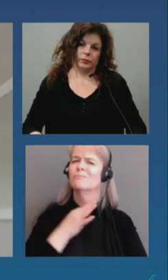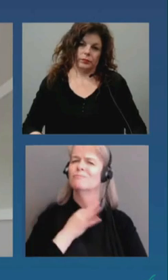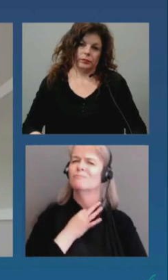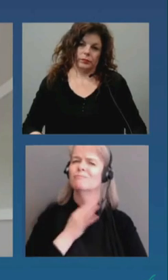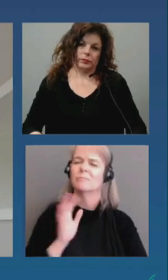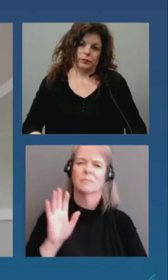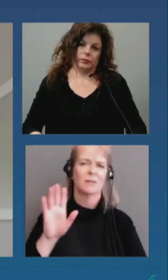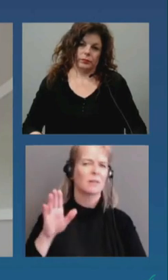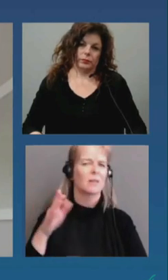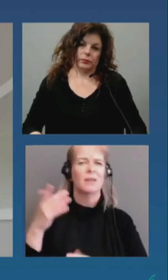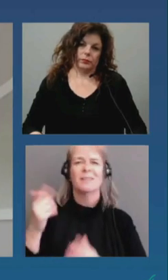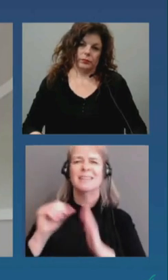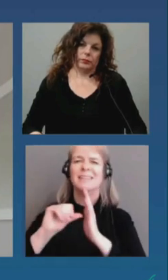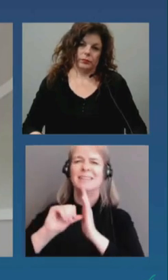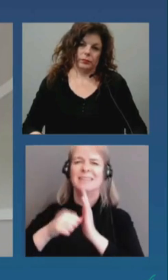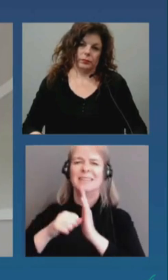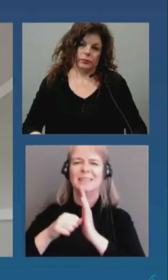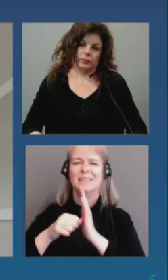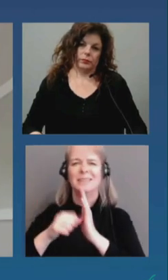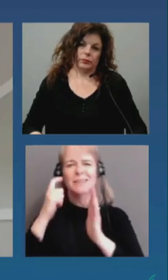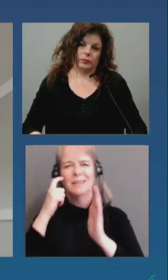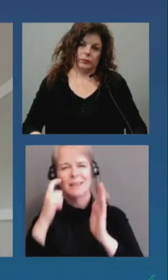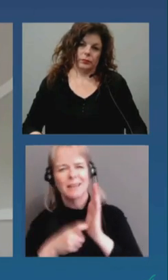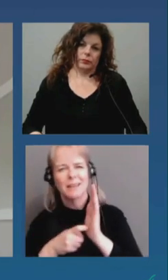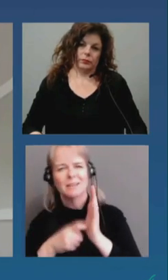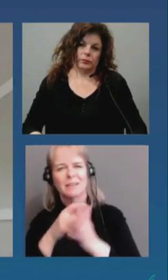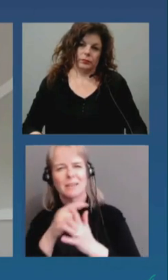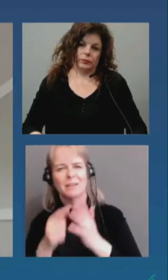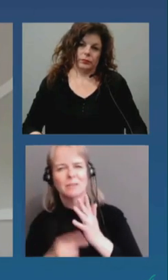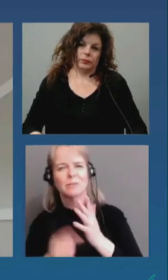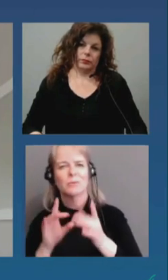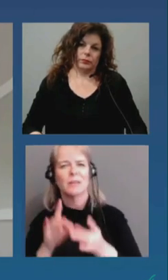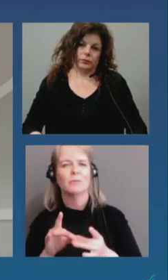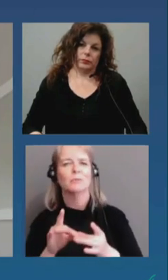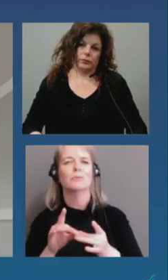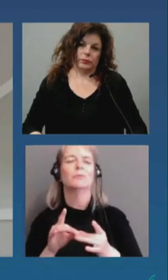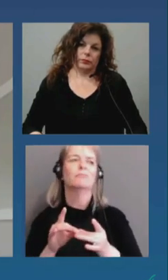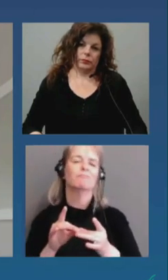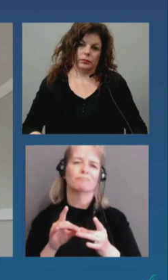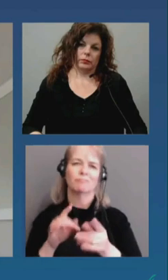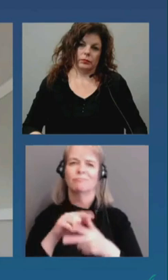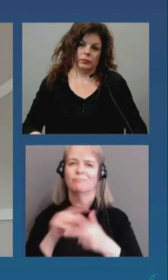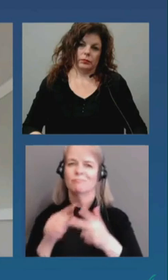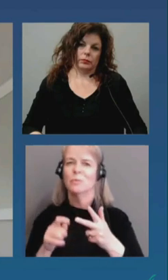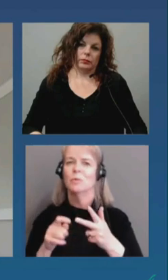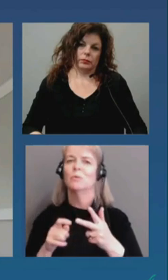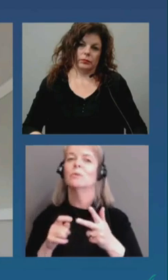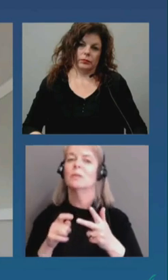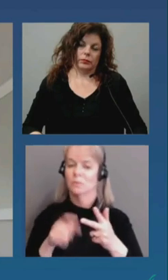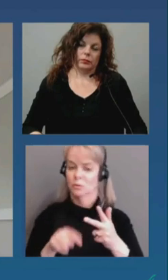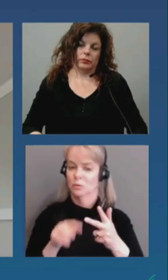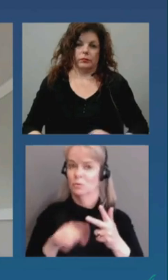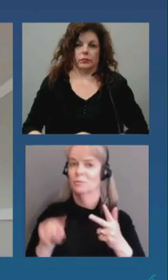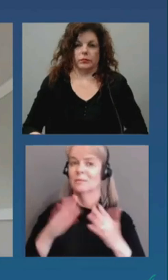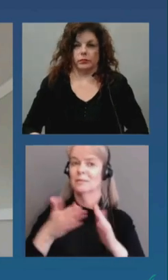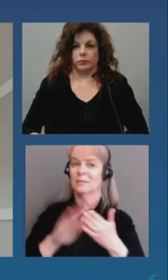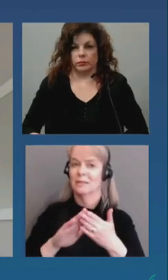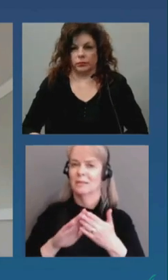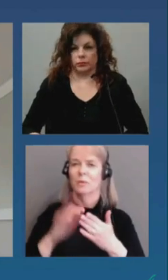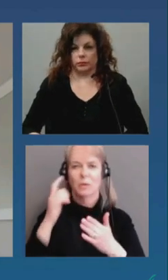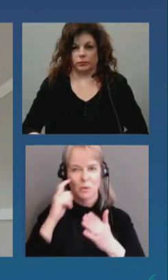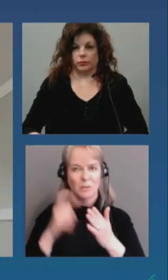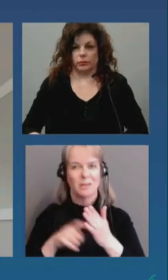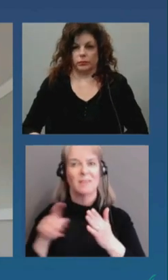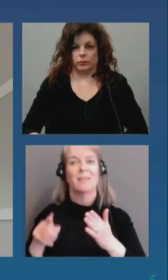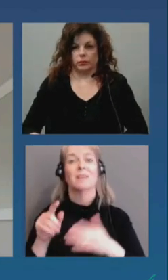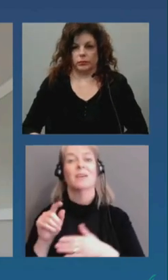indicators of covet 19 in the city like uh incident rates and the covet 19 the wastewater steadily decreasing in the city